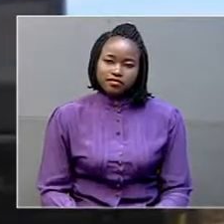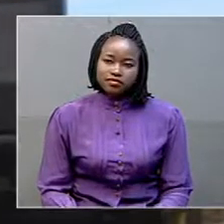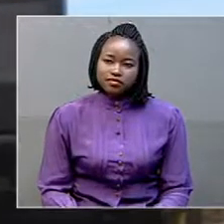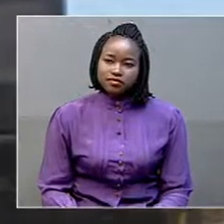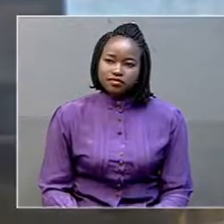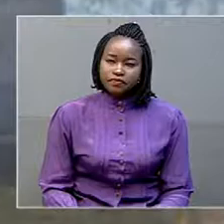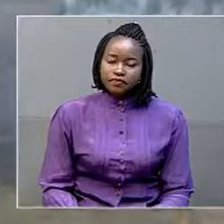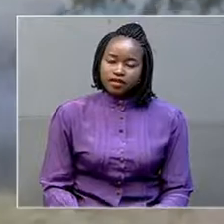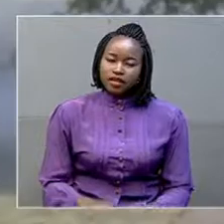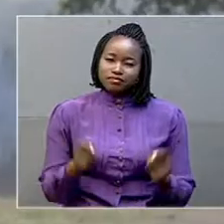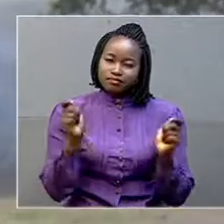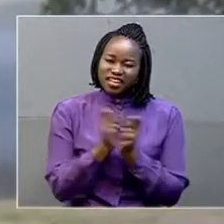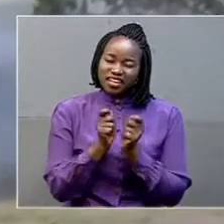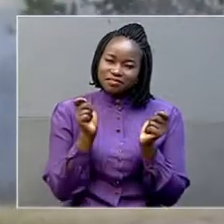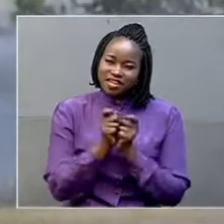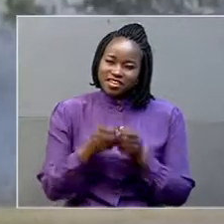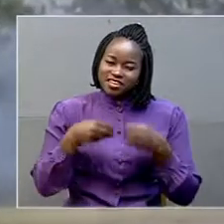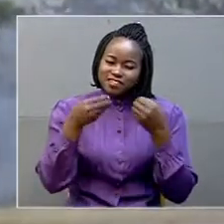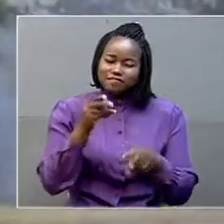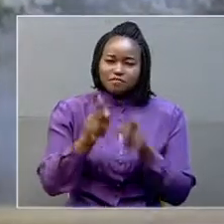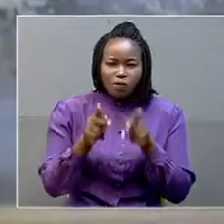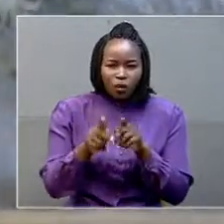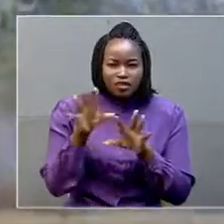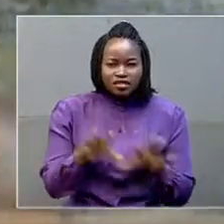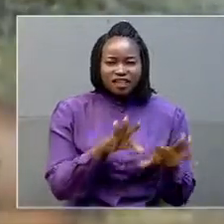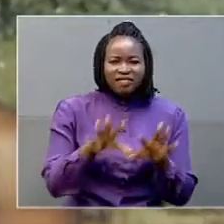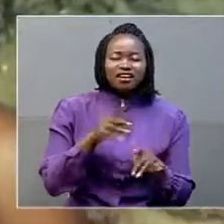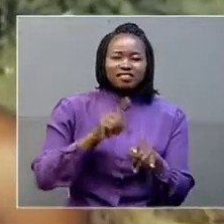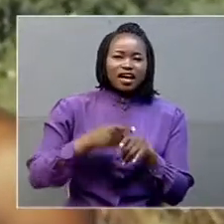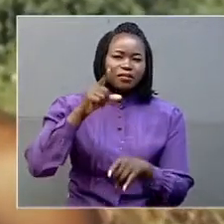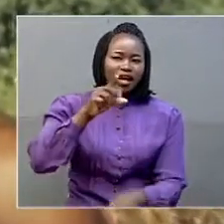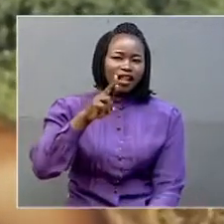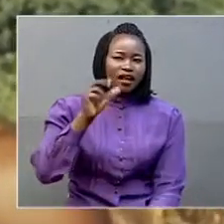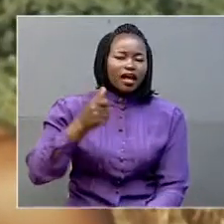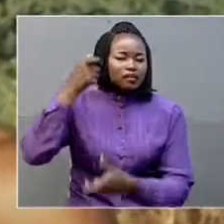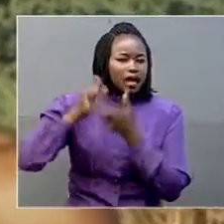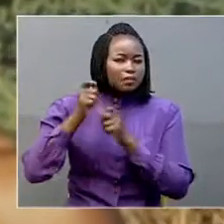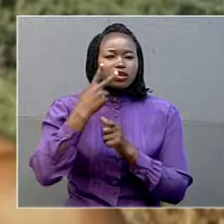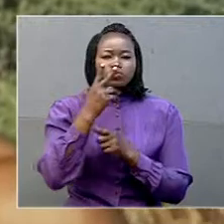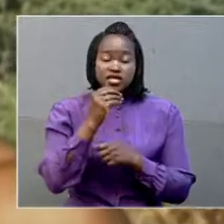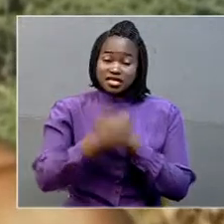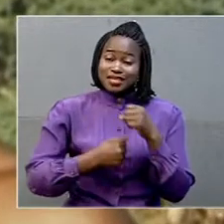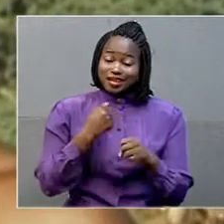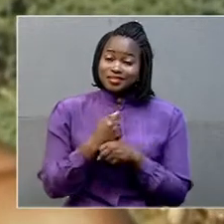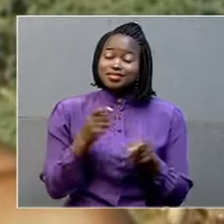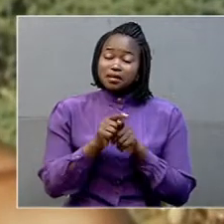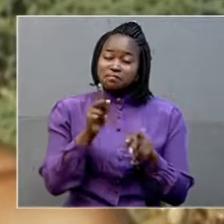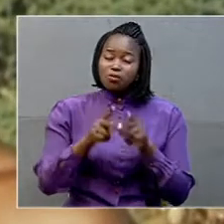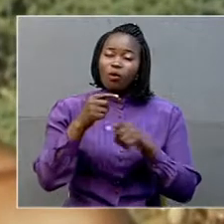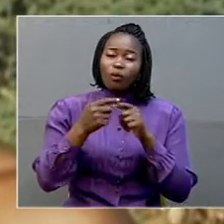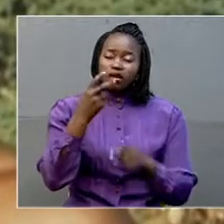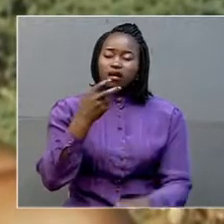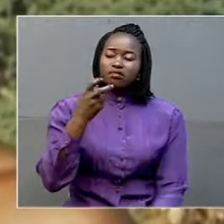Pain inflicted on victims of the Lundzise army during the 20-year insurgency remains fresh in the minds of the